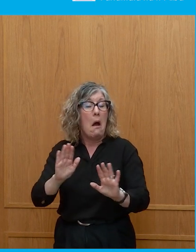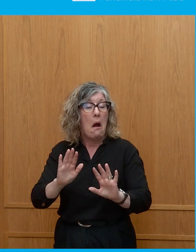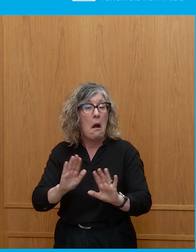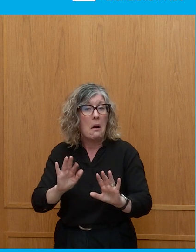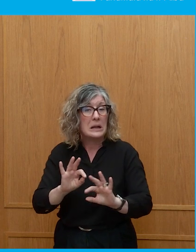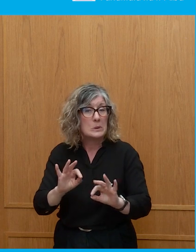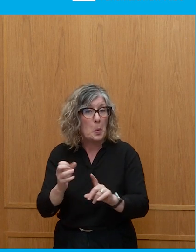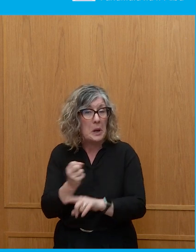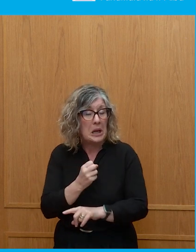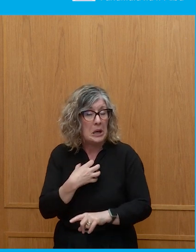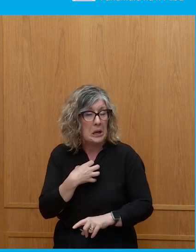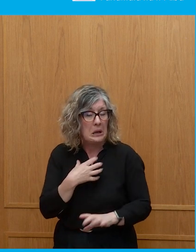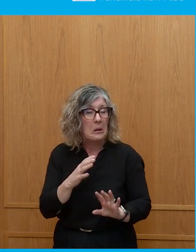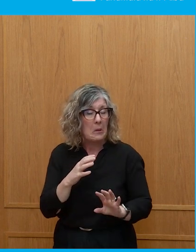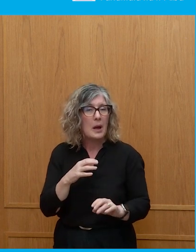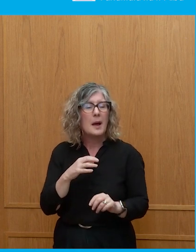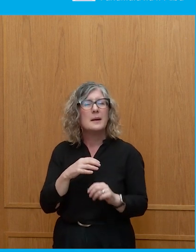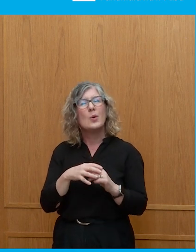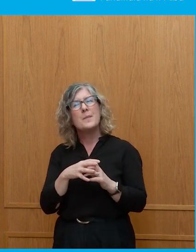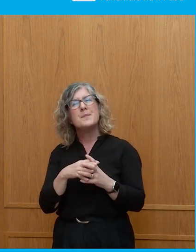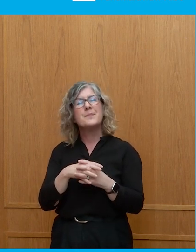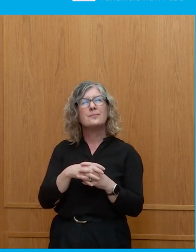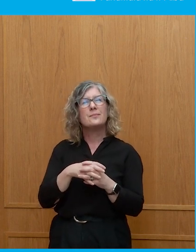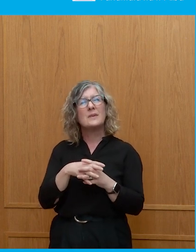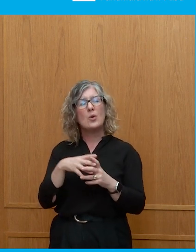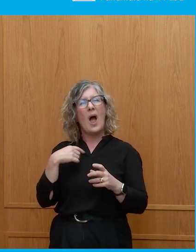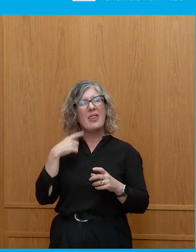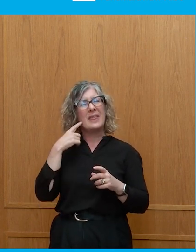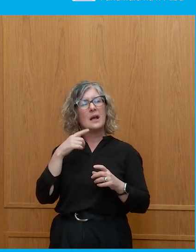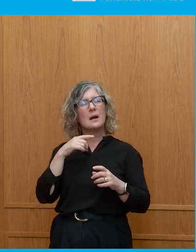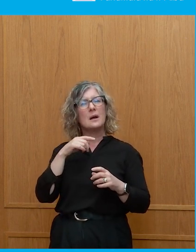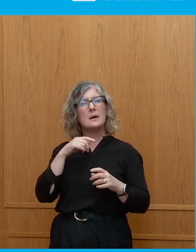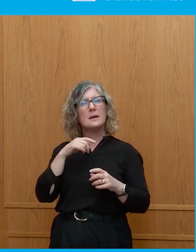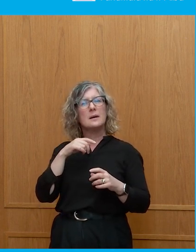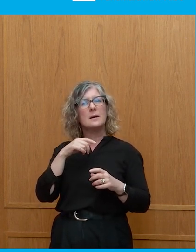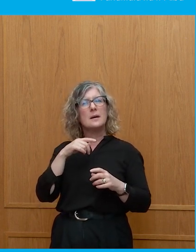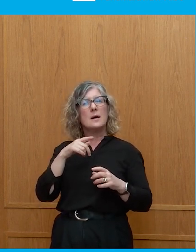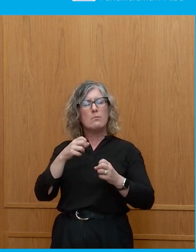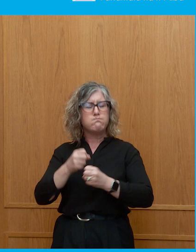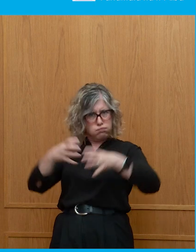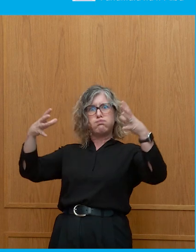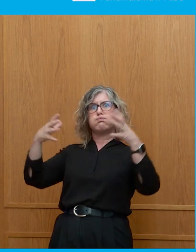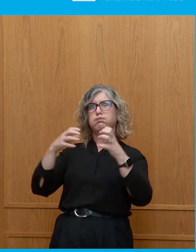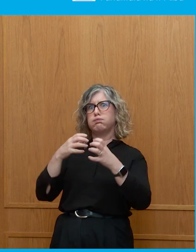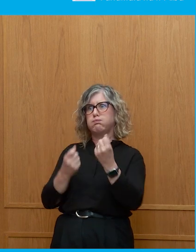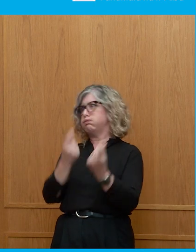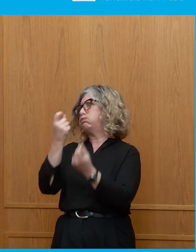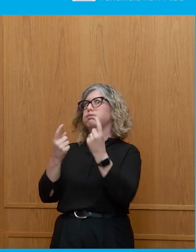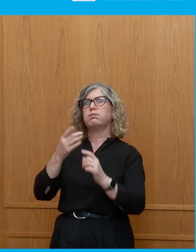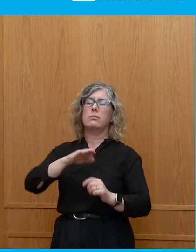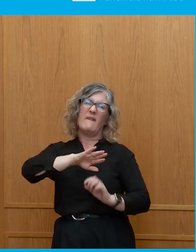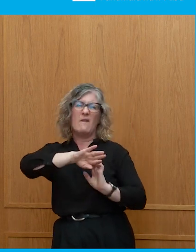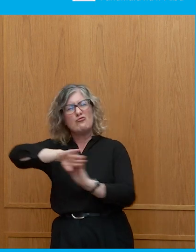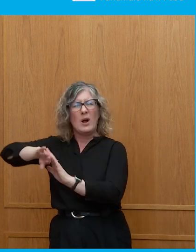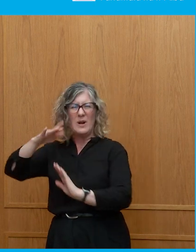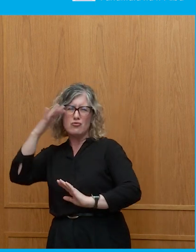I think that it hasn't quite been the sort of far right explosion, if that's the right word, that a lot of us thought it might be